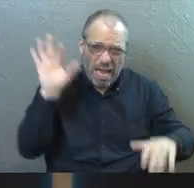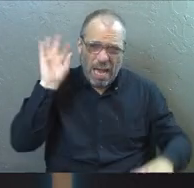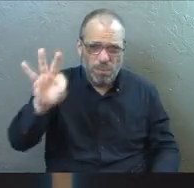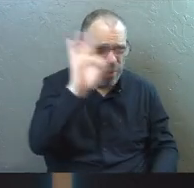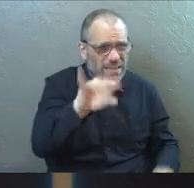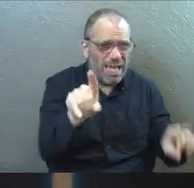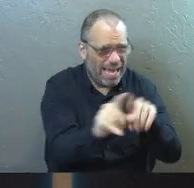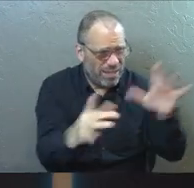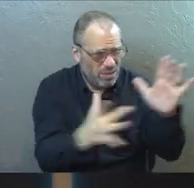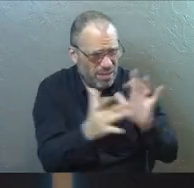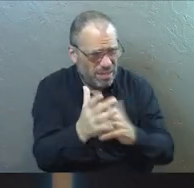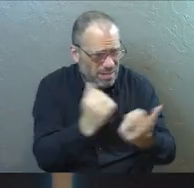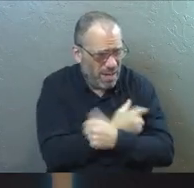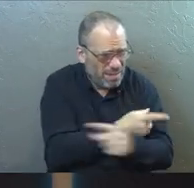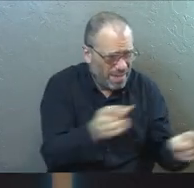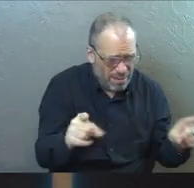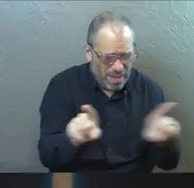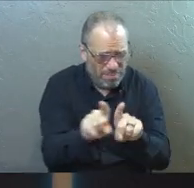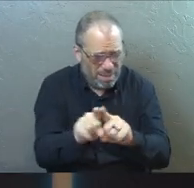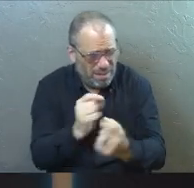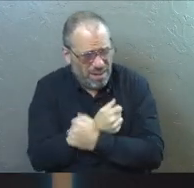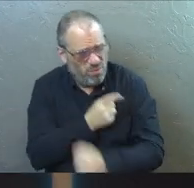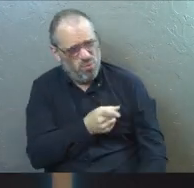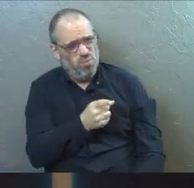if Jesus loves them as much as he loves you?